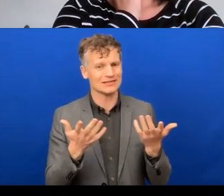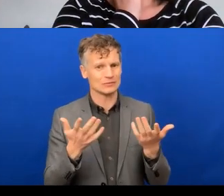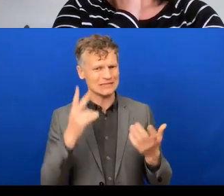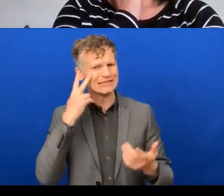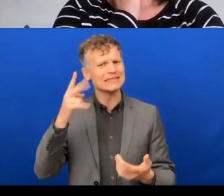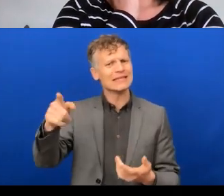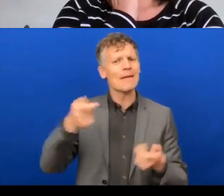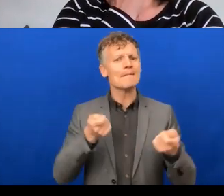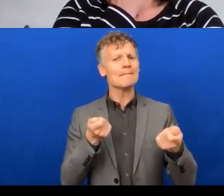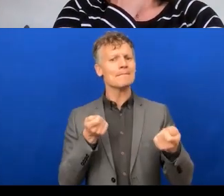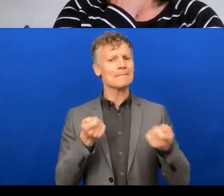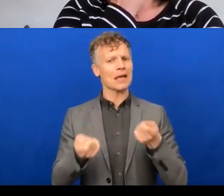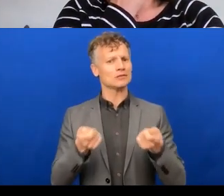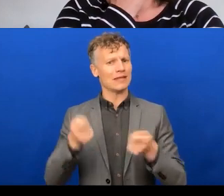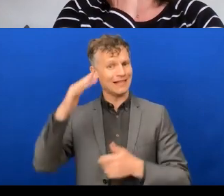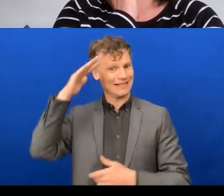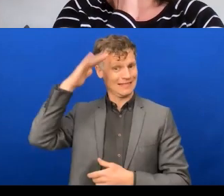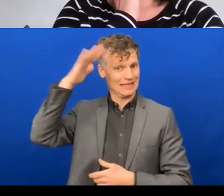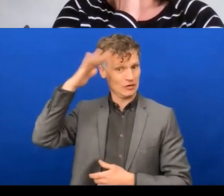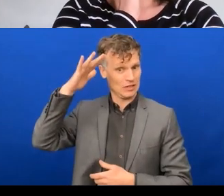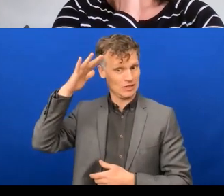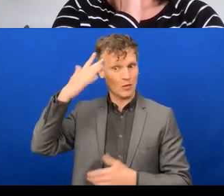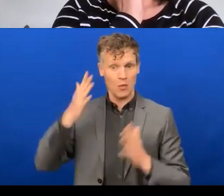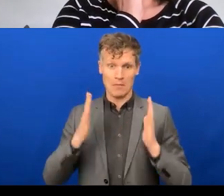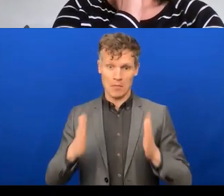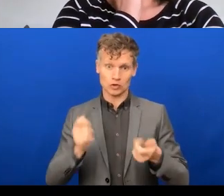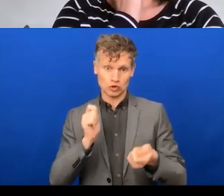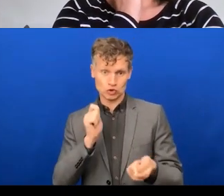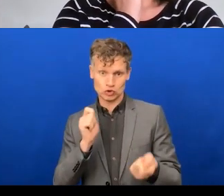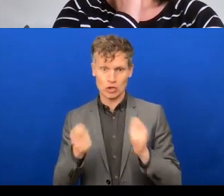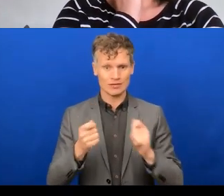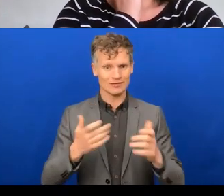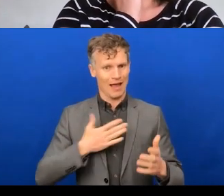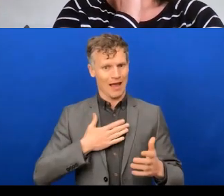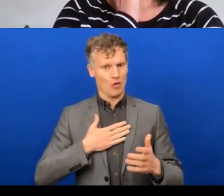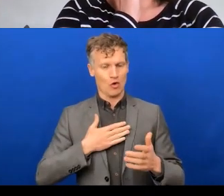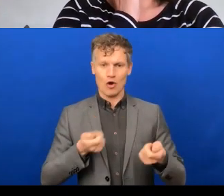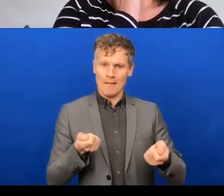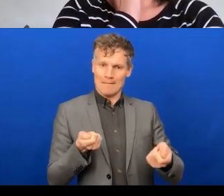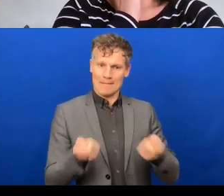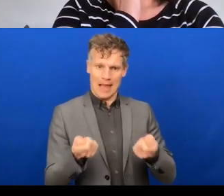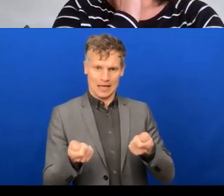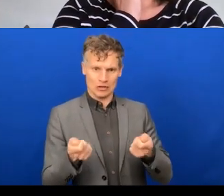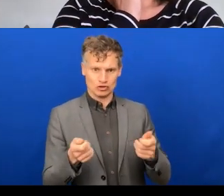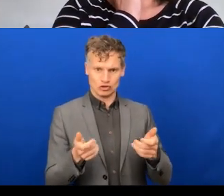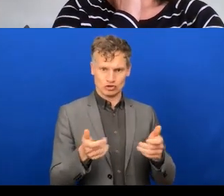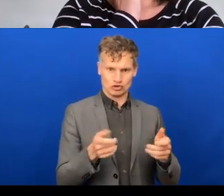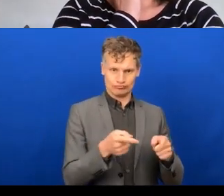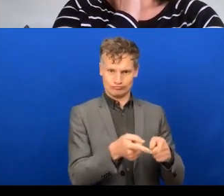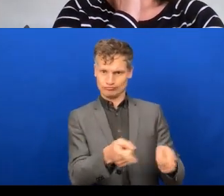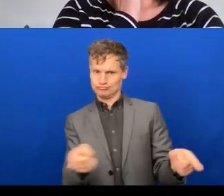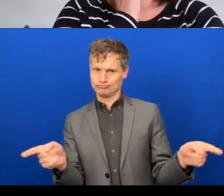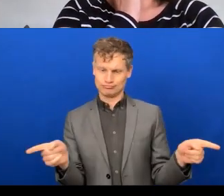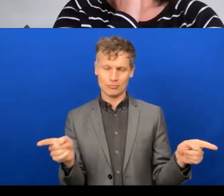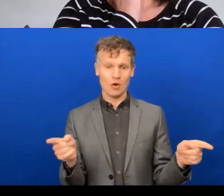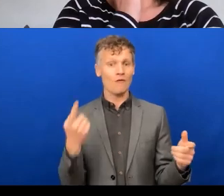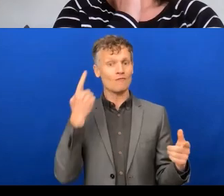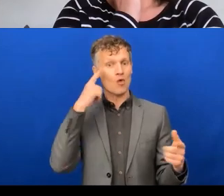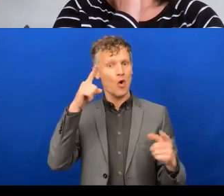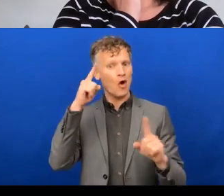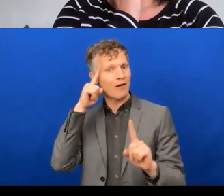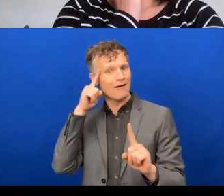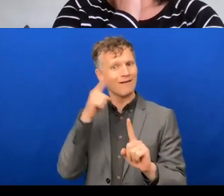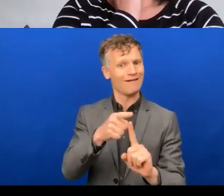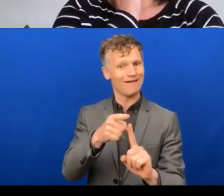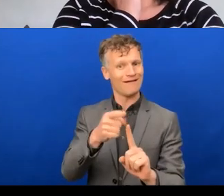we're looking at changing the way that we manage as organizations to be much more outcome oriented. And that's actually positive